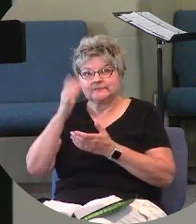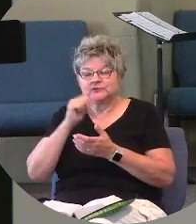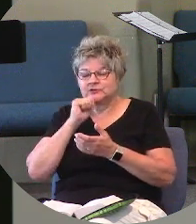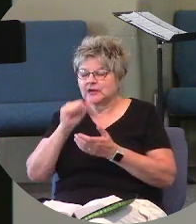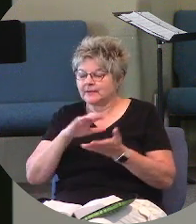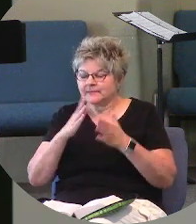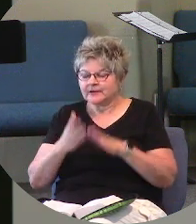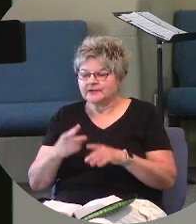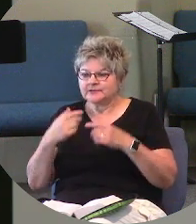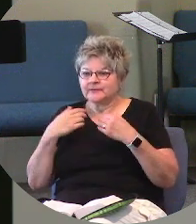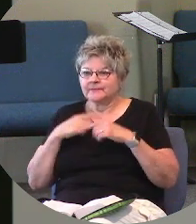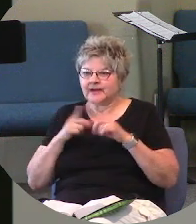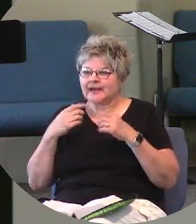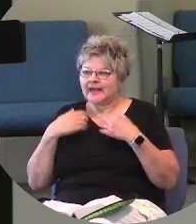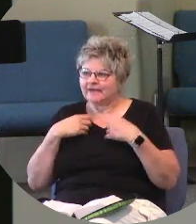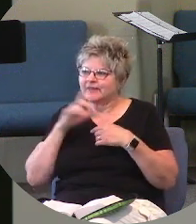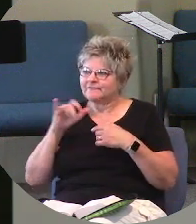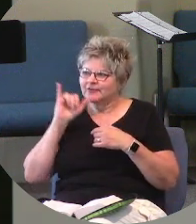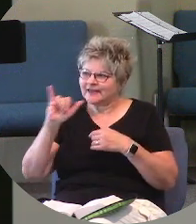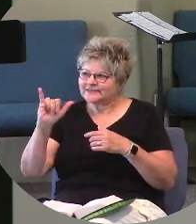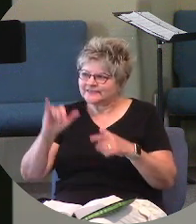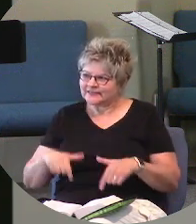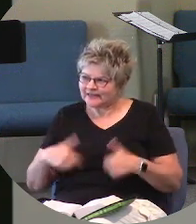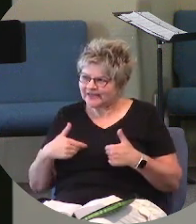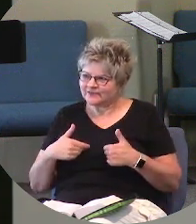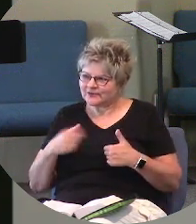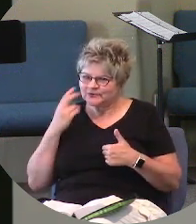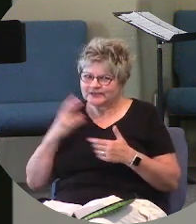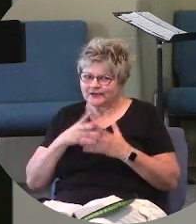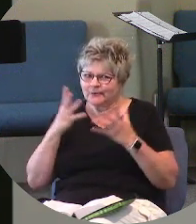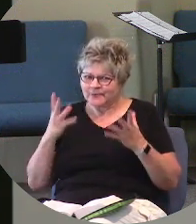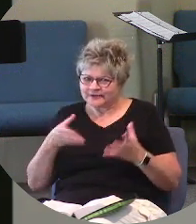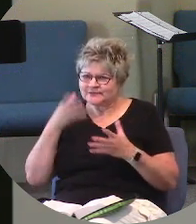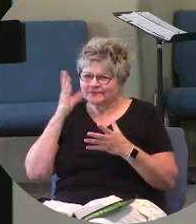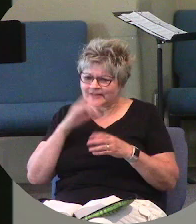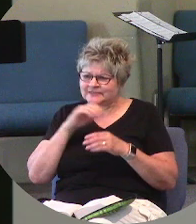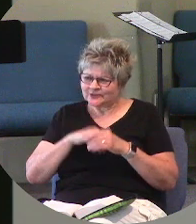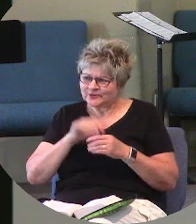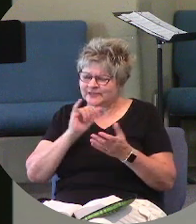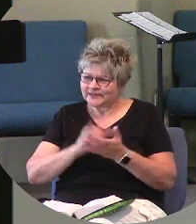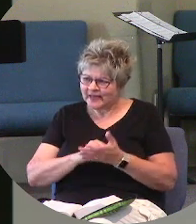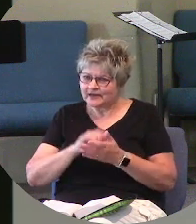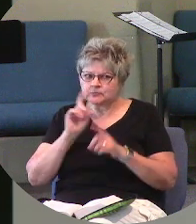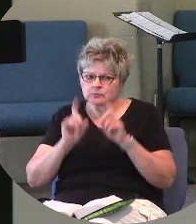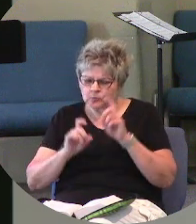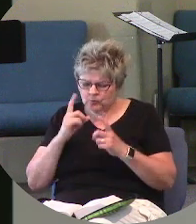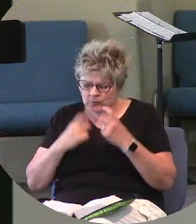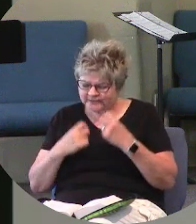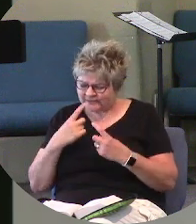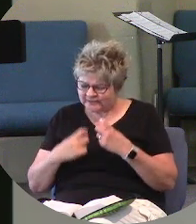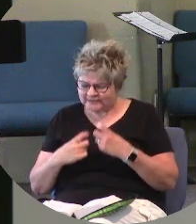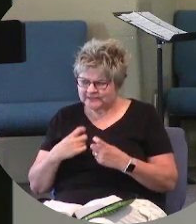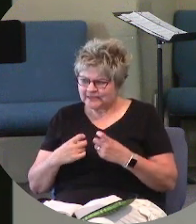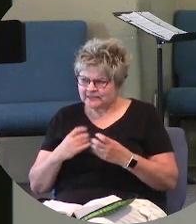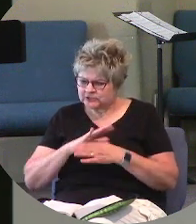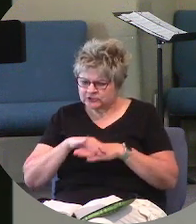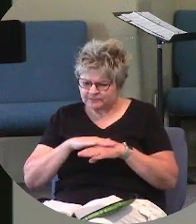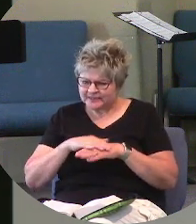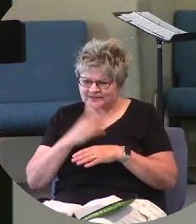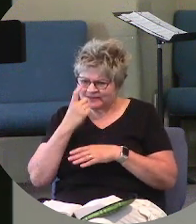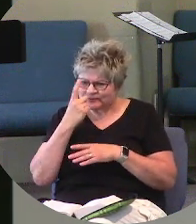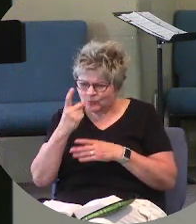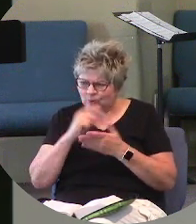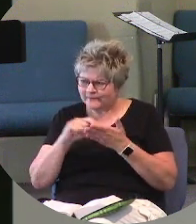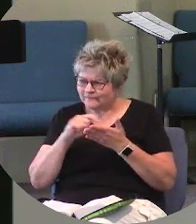life. Do you see how much of God is in this? And questions that we could ask ourselves just based on this one